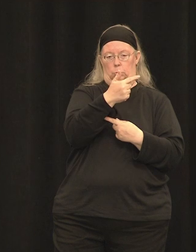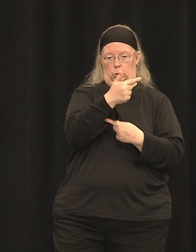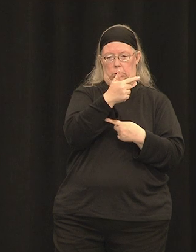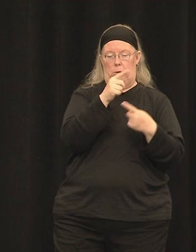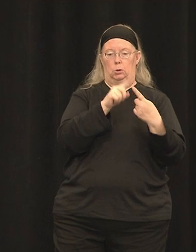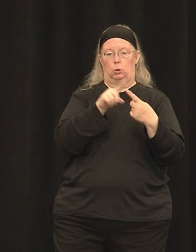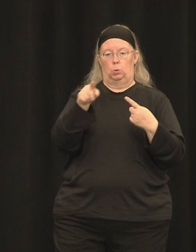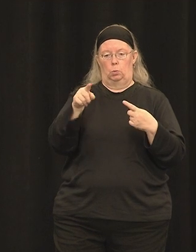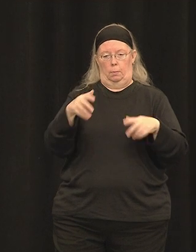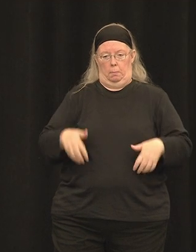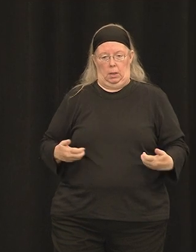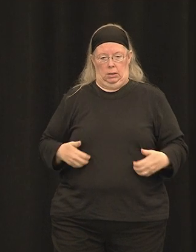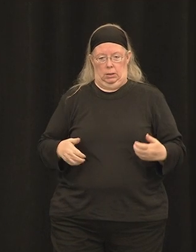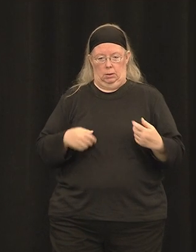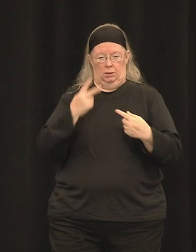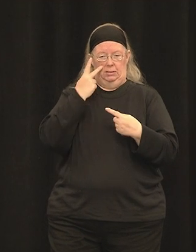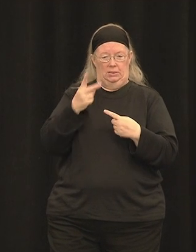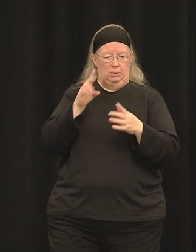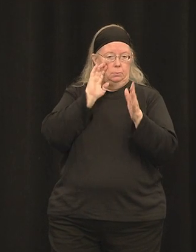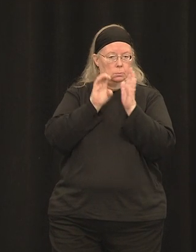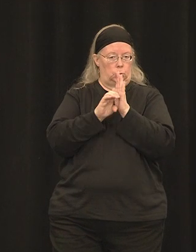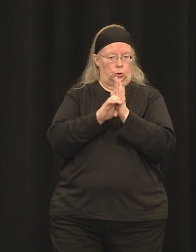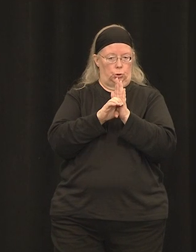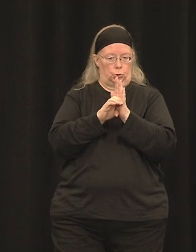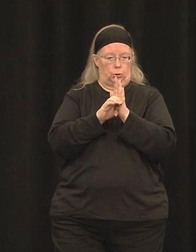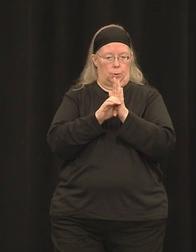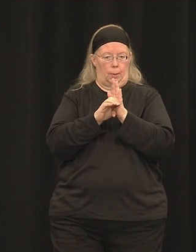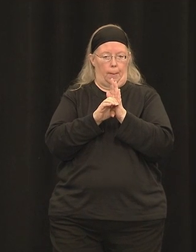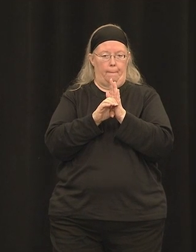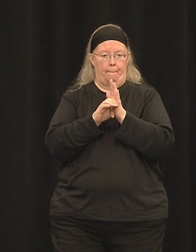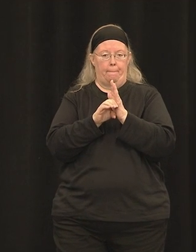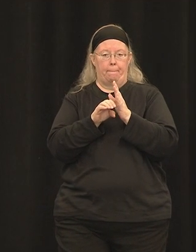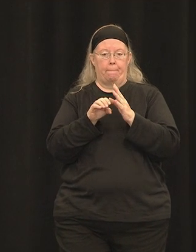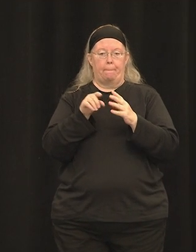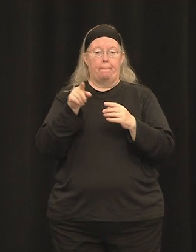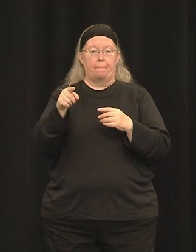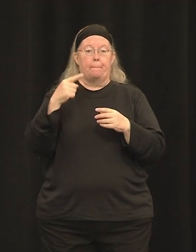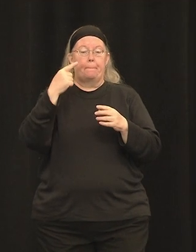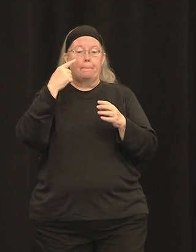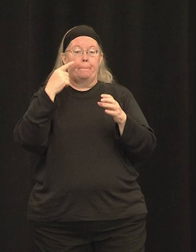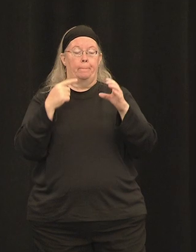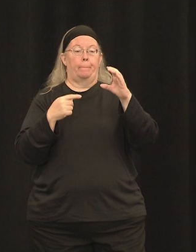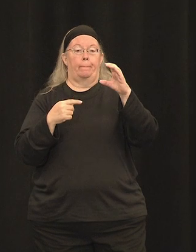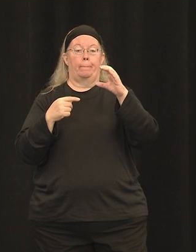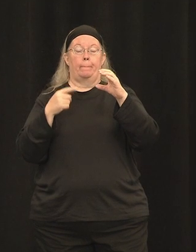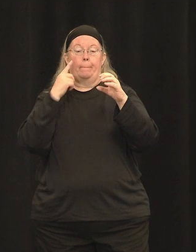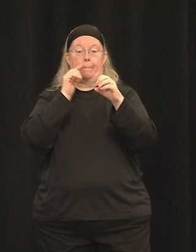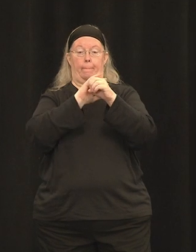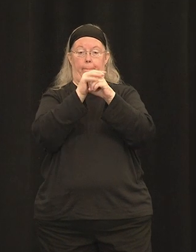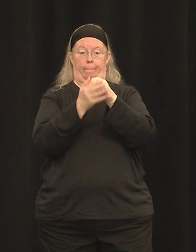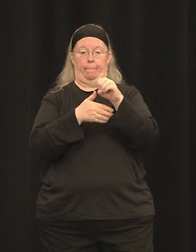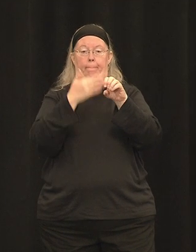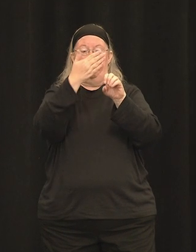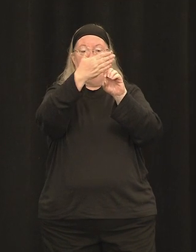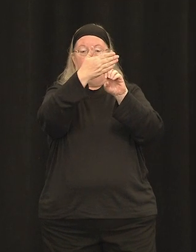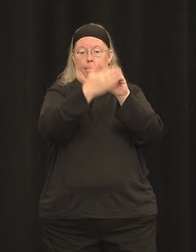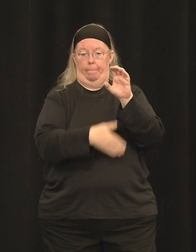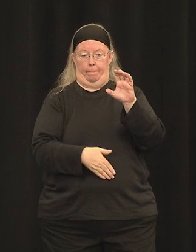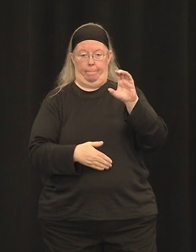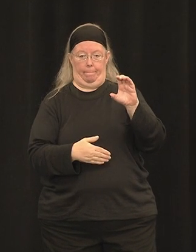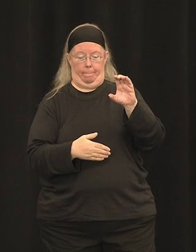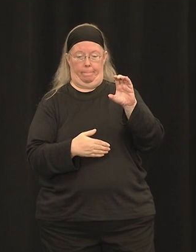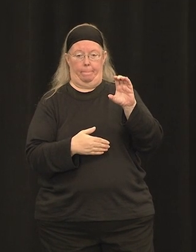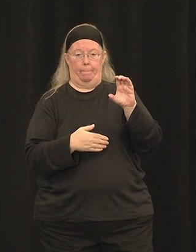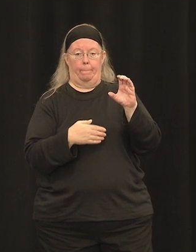What you can see here is a cross section of the eyeball. And what we've done after sacrifice is looked at myosin 7a expression